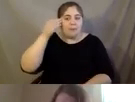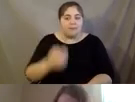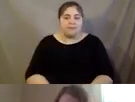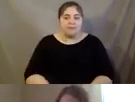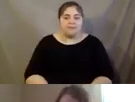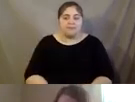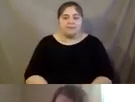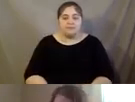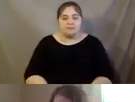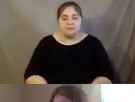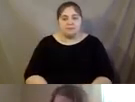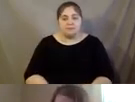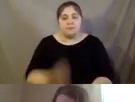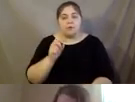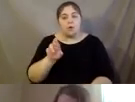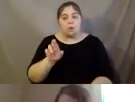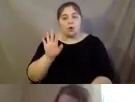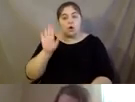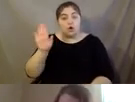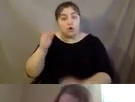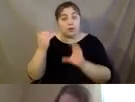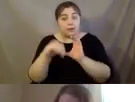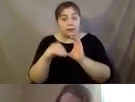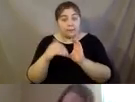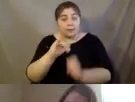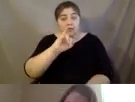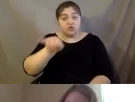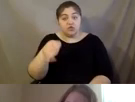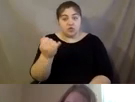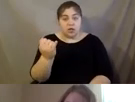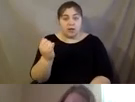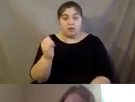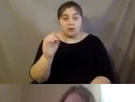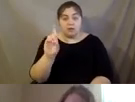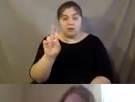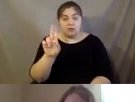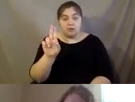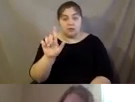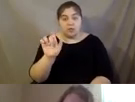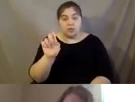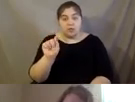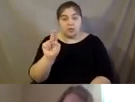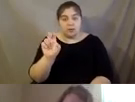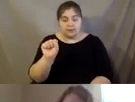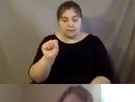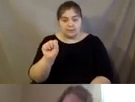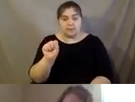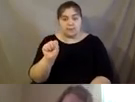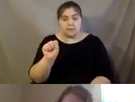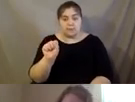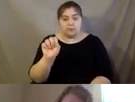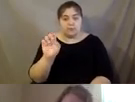Okay. Um, or her, um, email is jdelutis, J-D-E-L